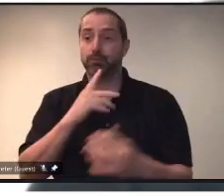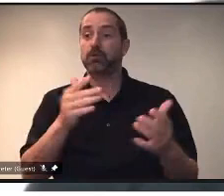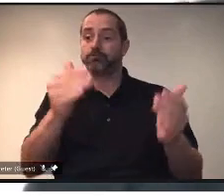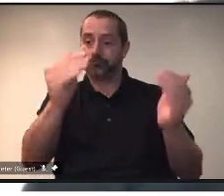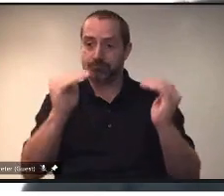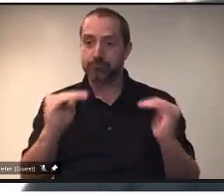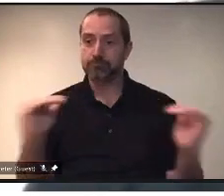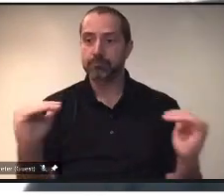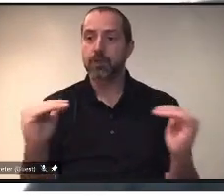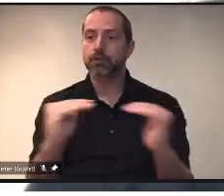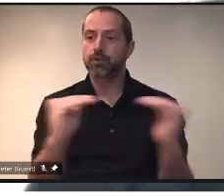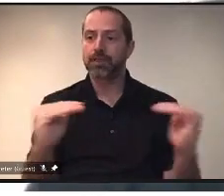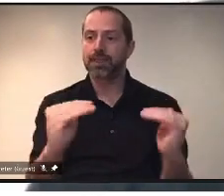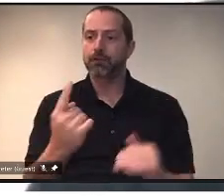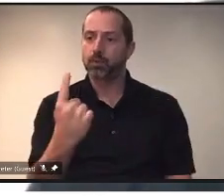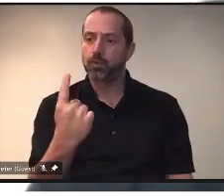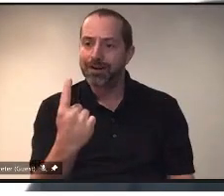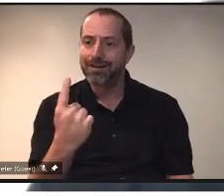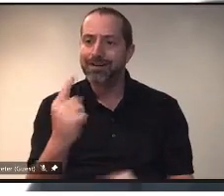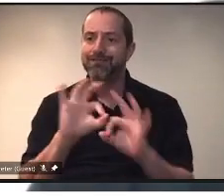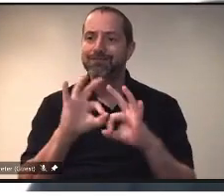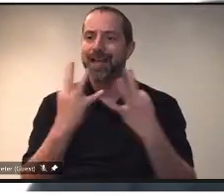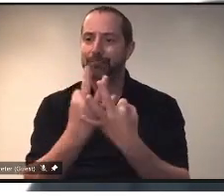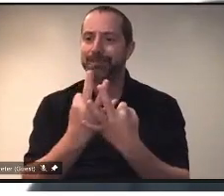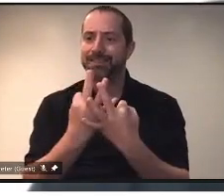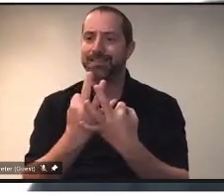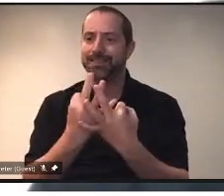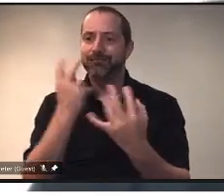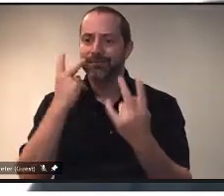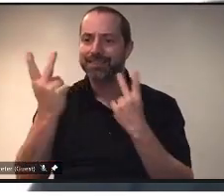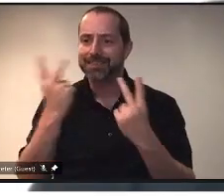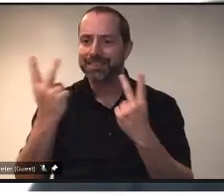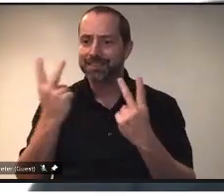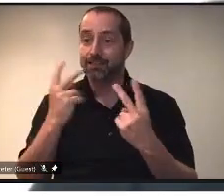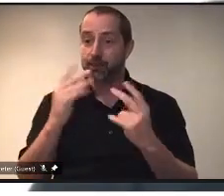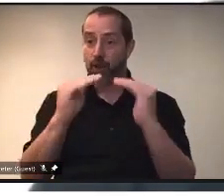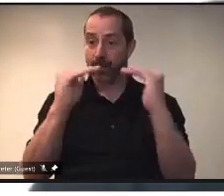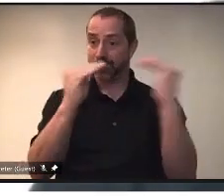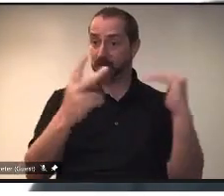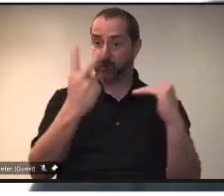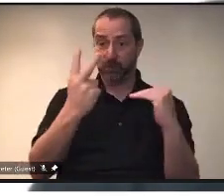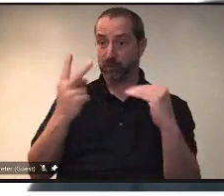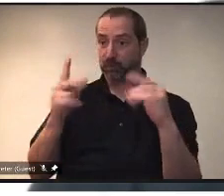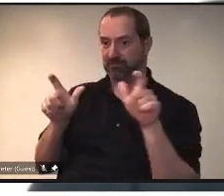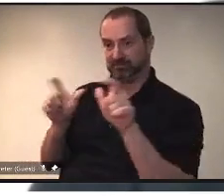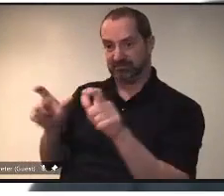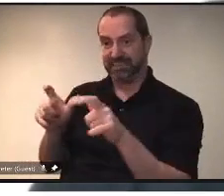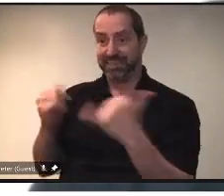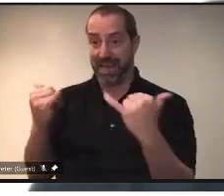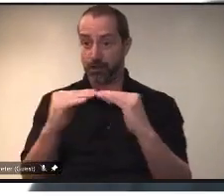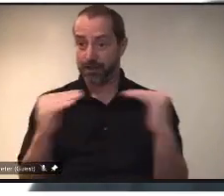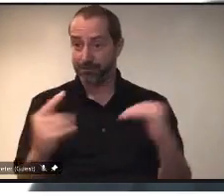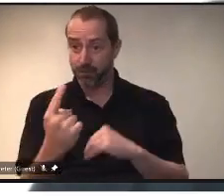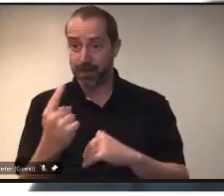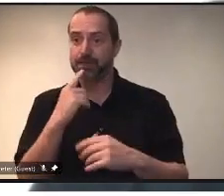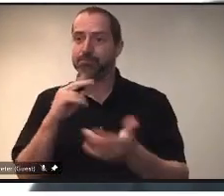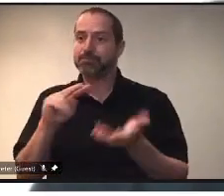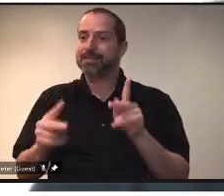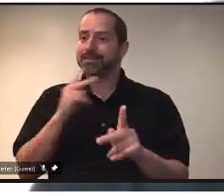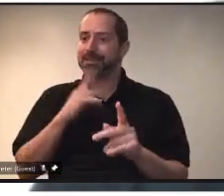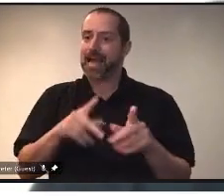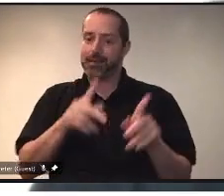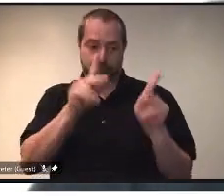This means that all patients can designate two essential family or support persons to provide in-person support.